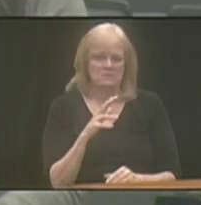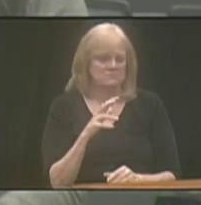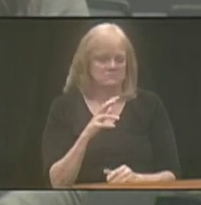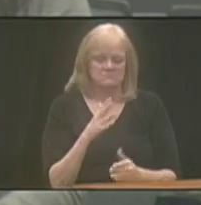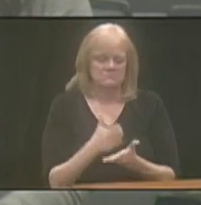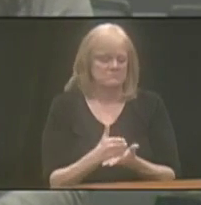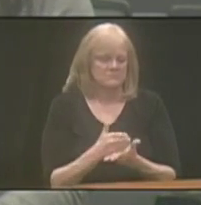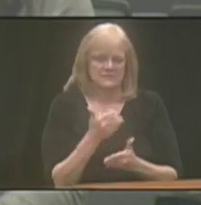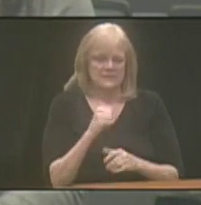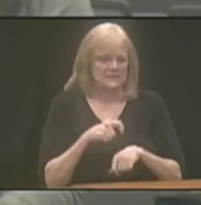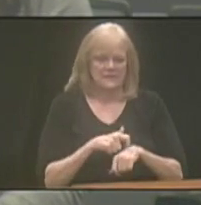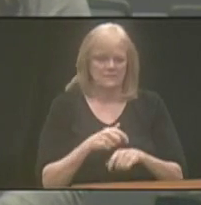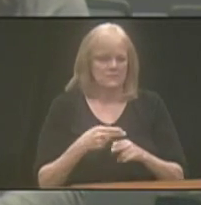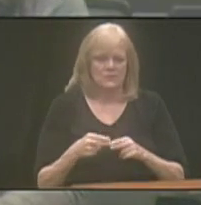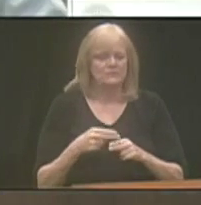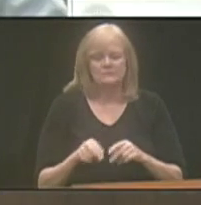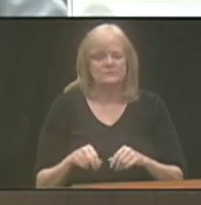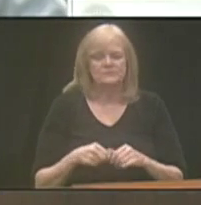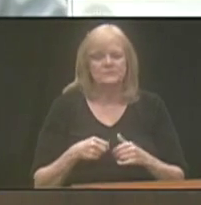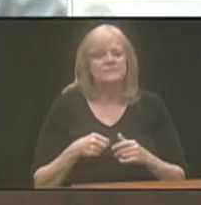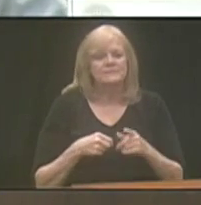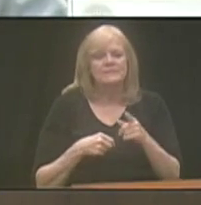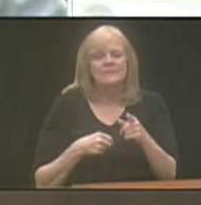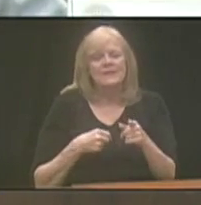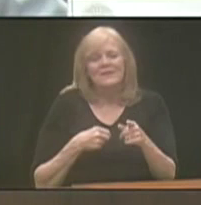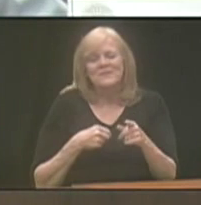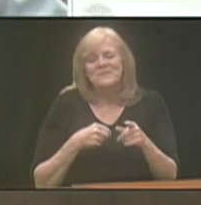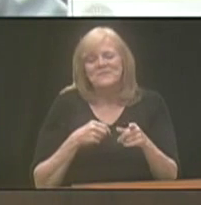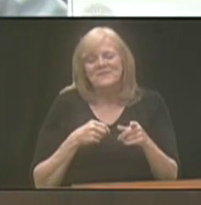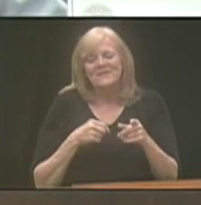any time soon. Well, it's, you know, the thing... Oh, sure.